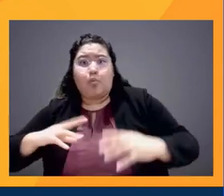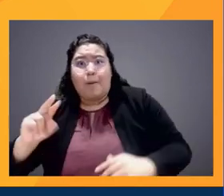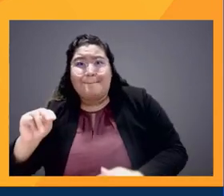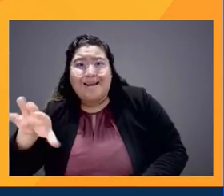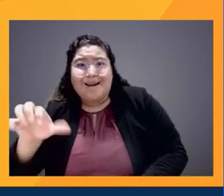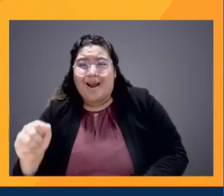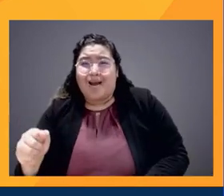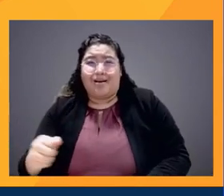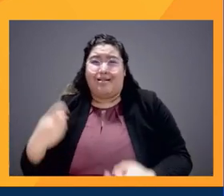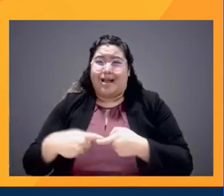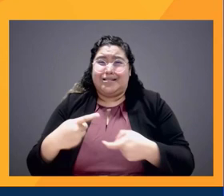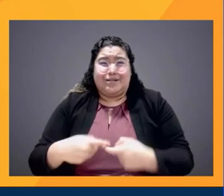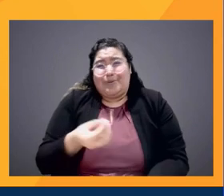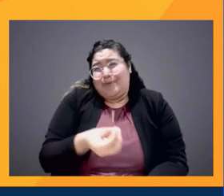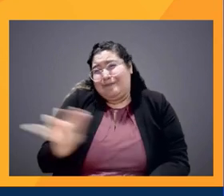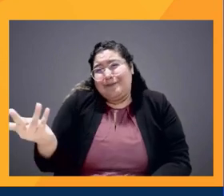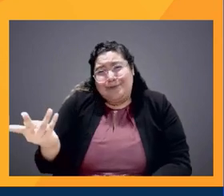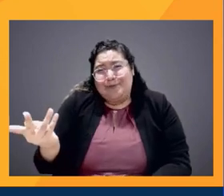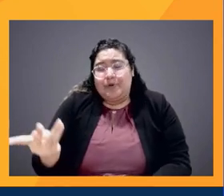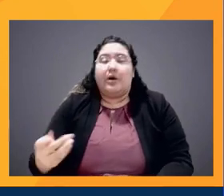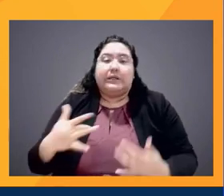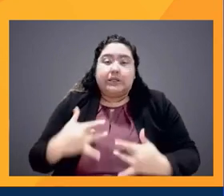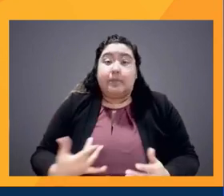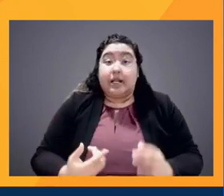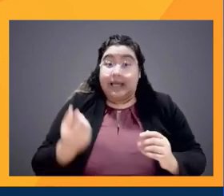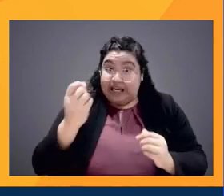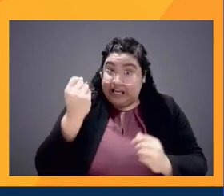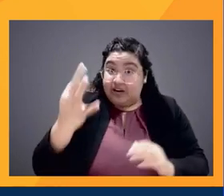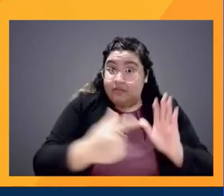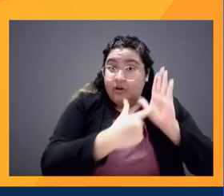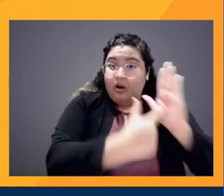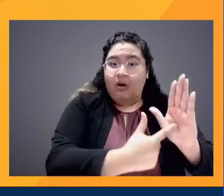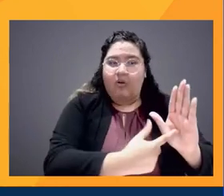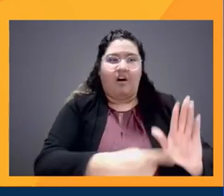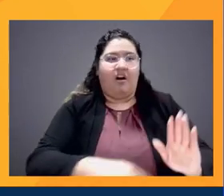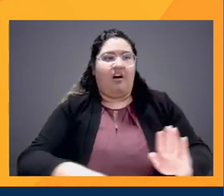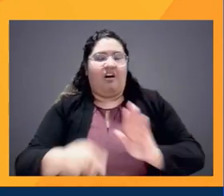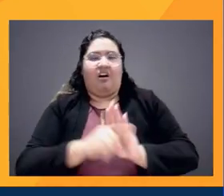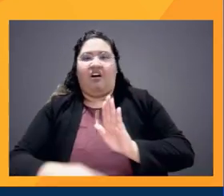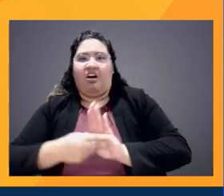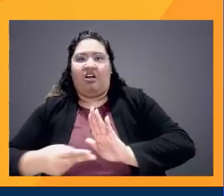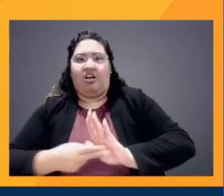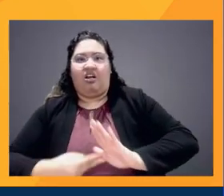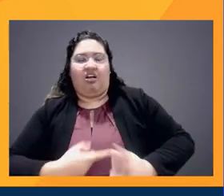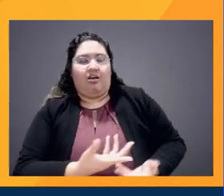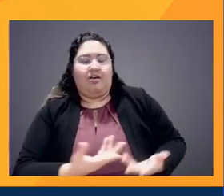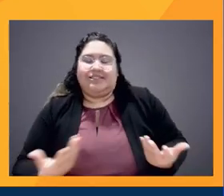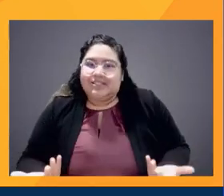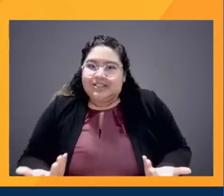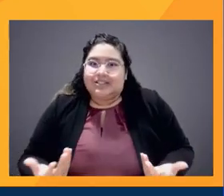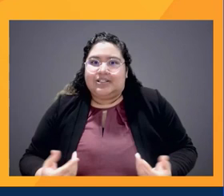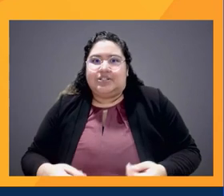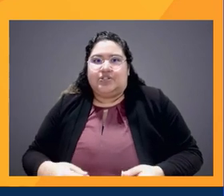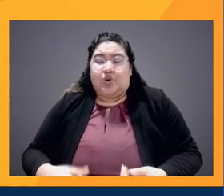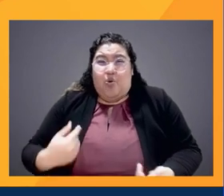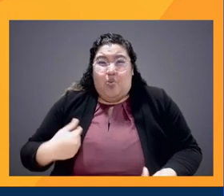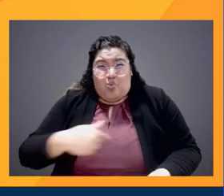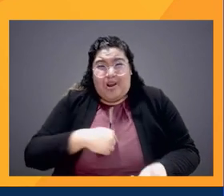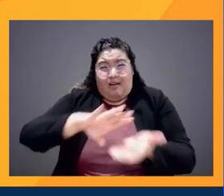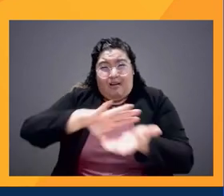in full and often portrayed as negative stereotypes. This systemic exclusion has created a void in narrative,